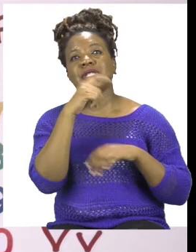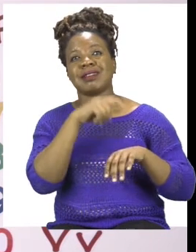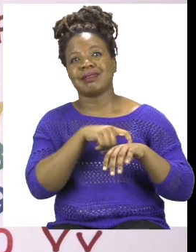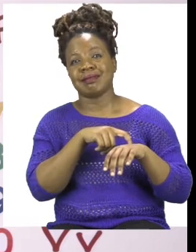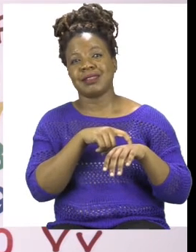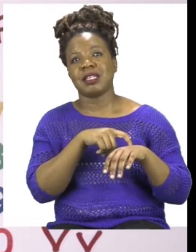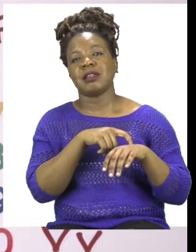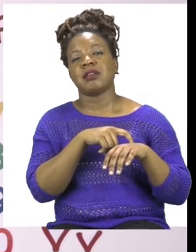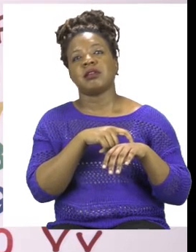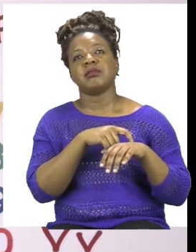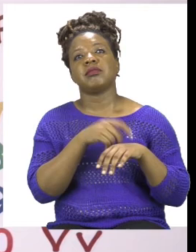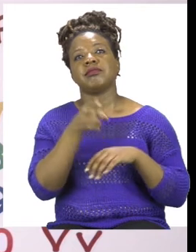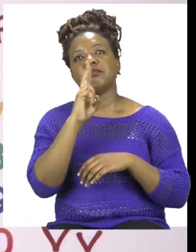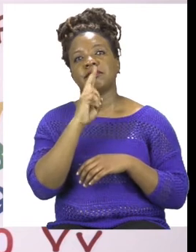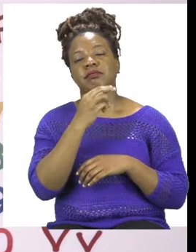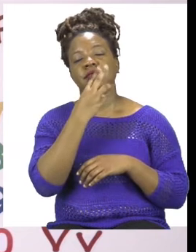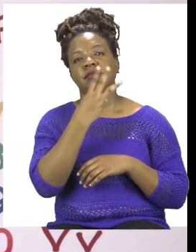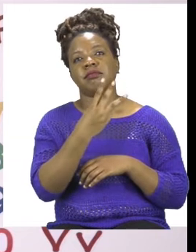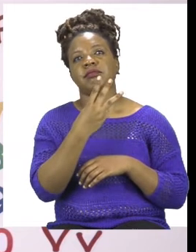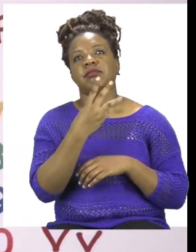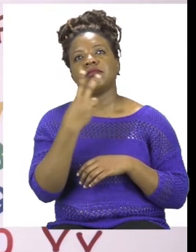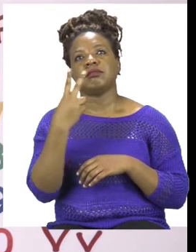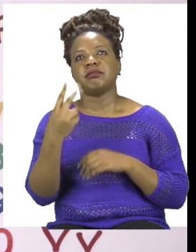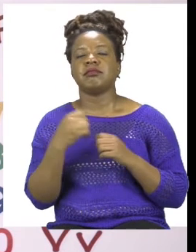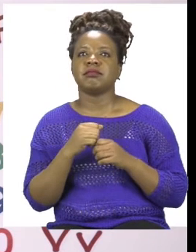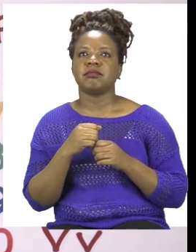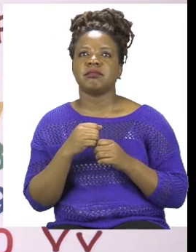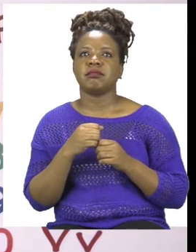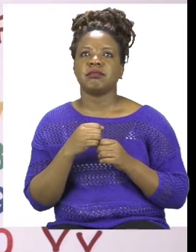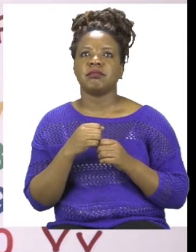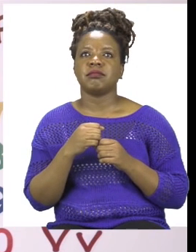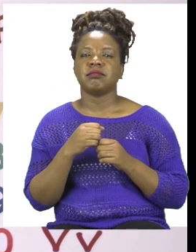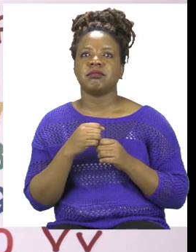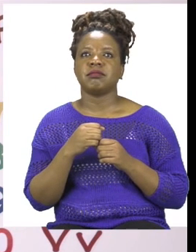plus 16, our answer will be 32.